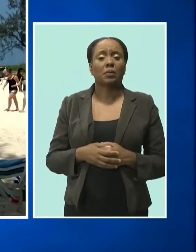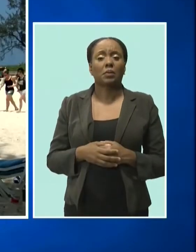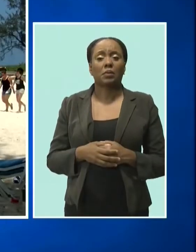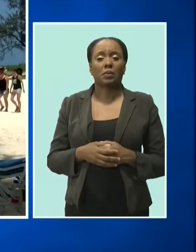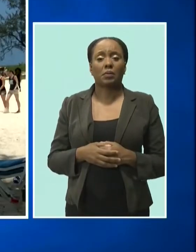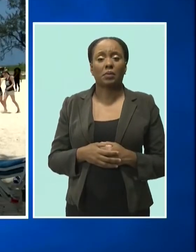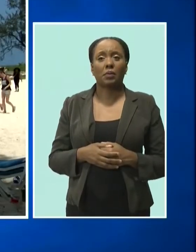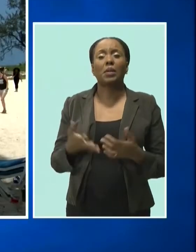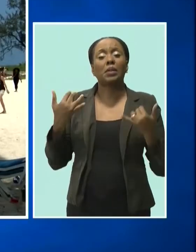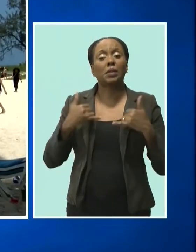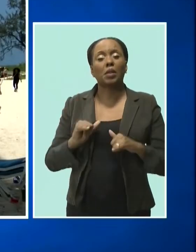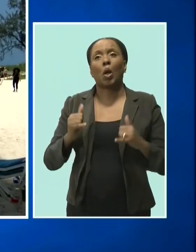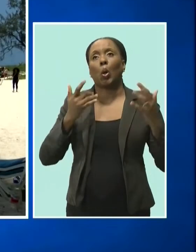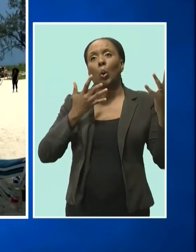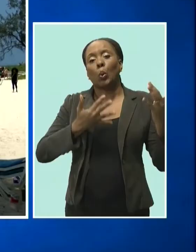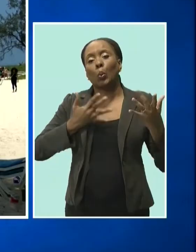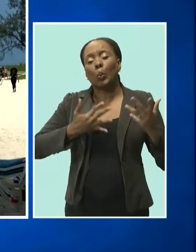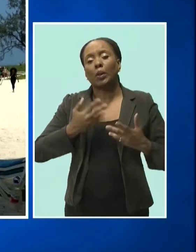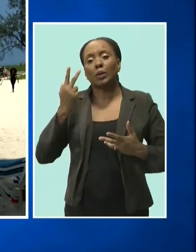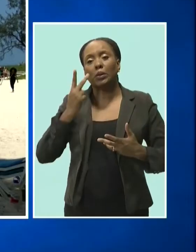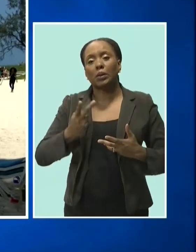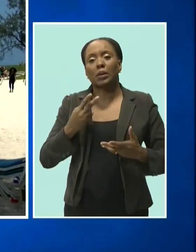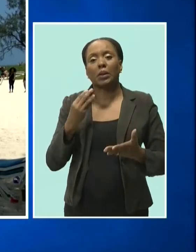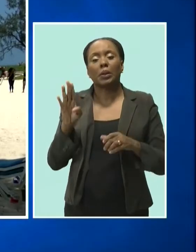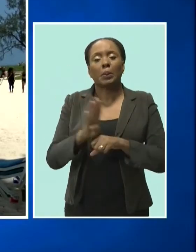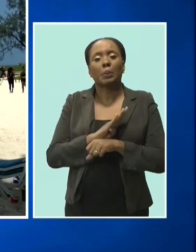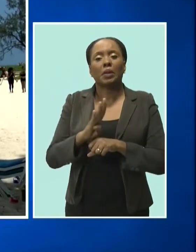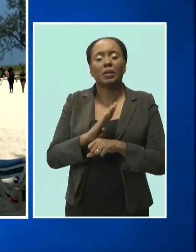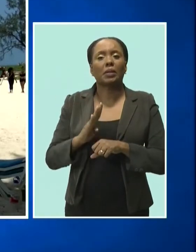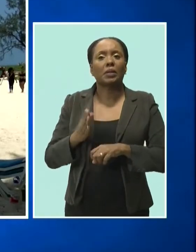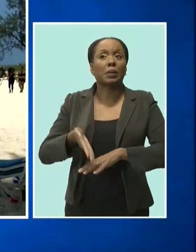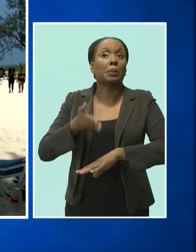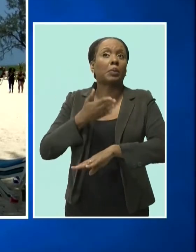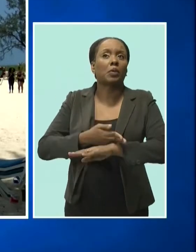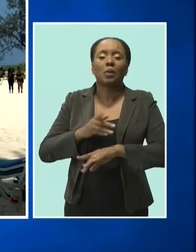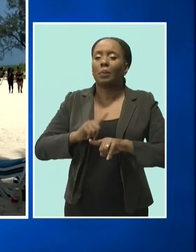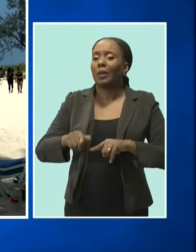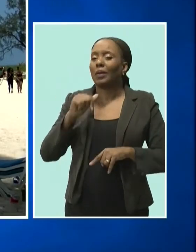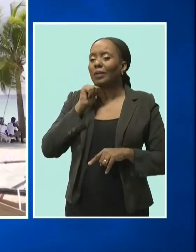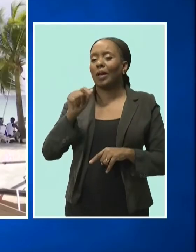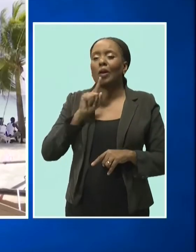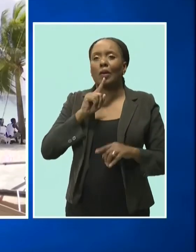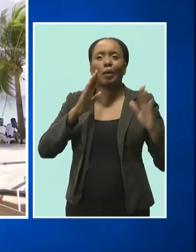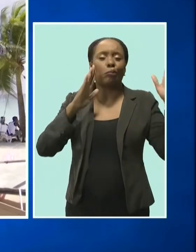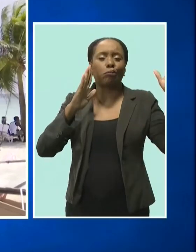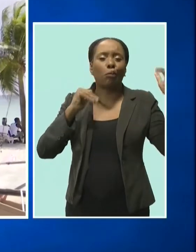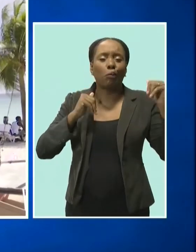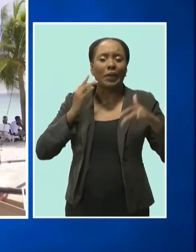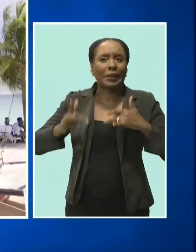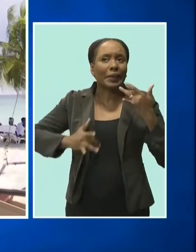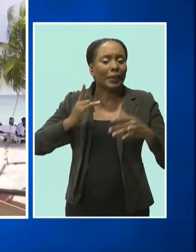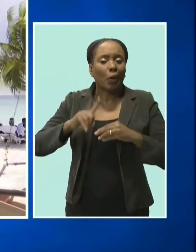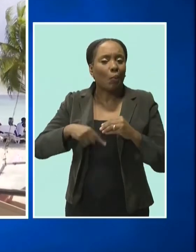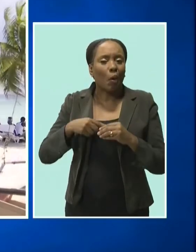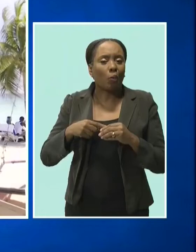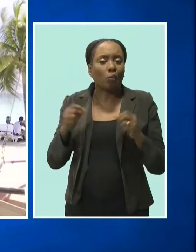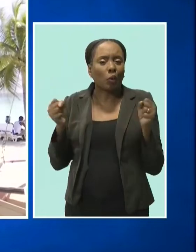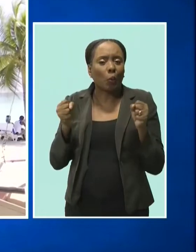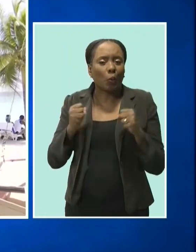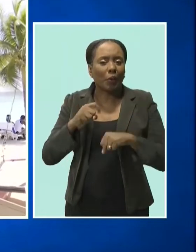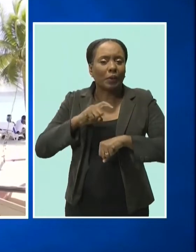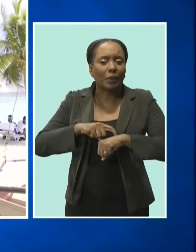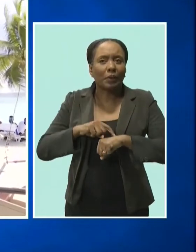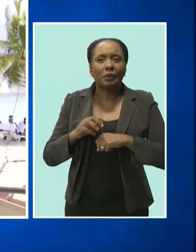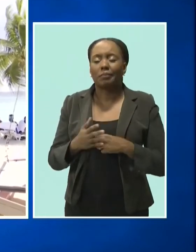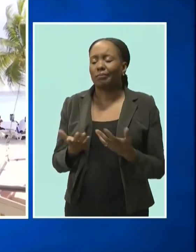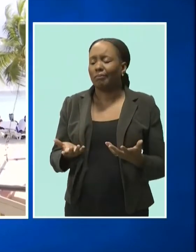he is still waiting to see movement and he is not excited about the coming winter season. I for sure from